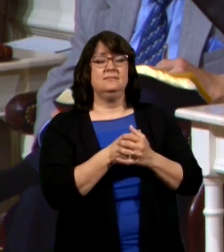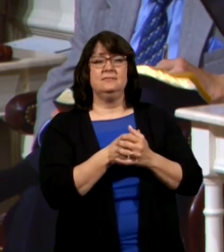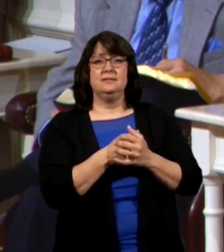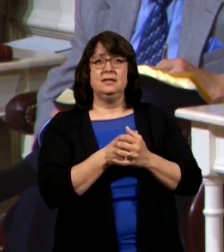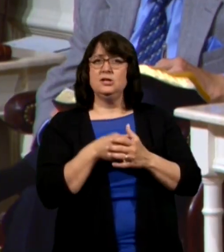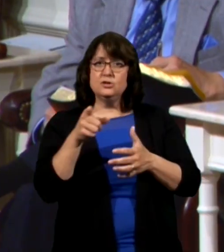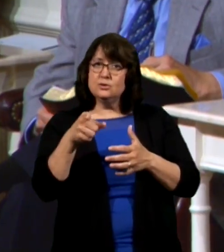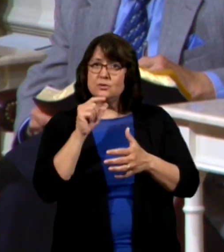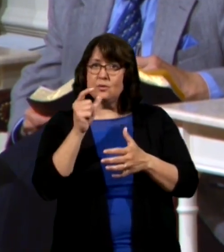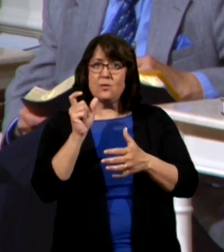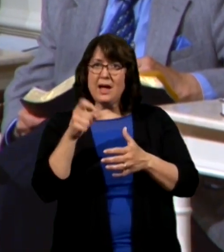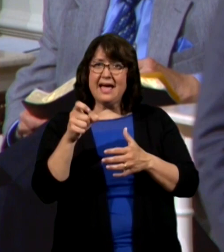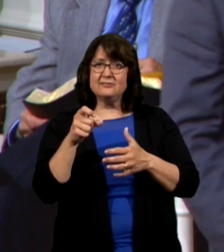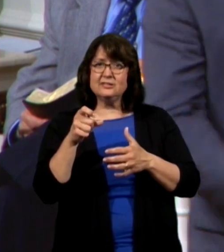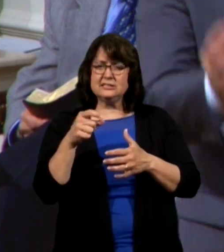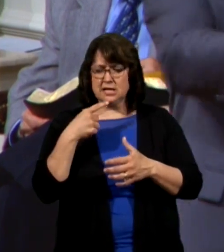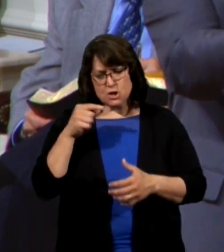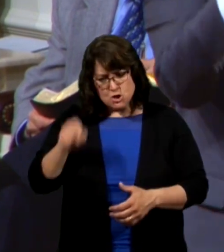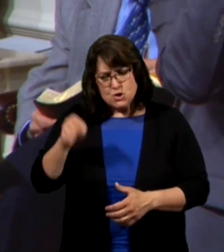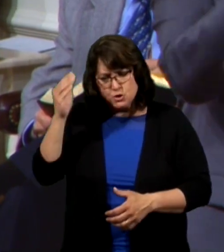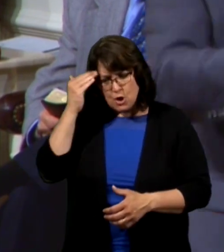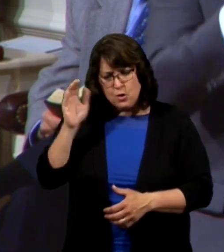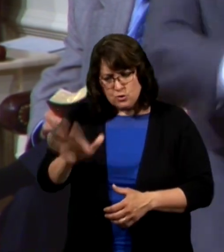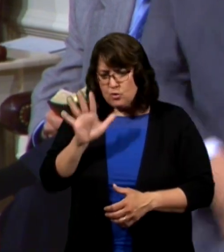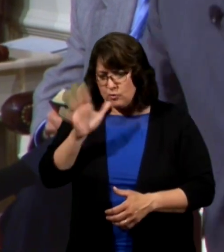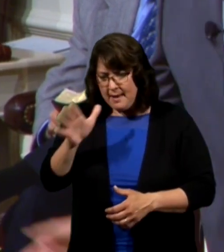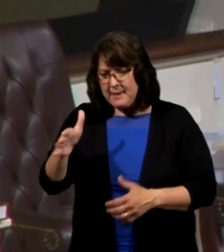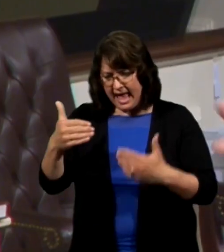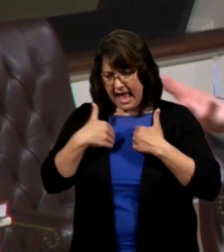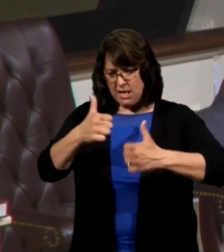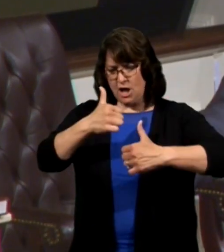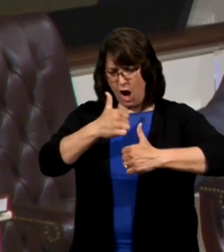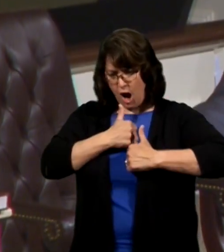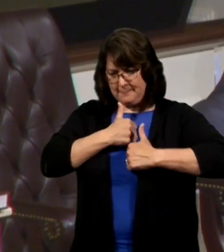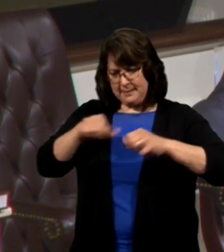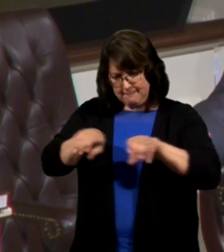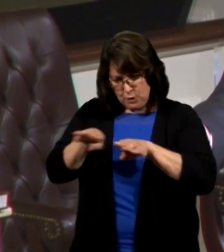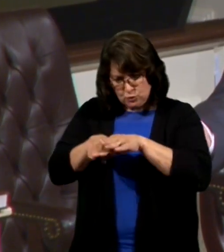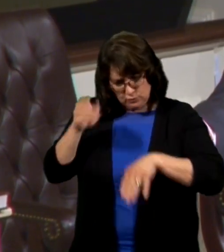you don't have to start with you know your grandmother wore army boots